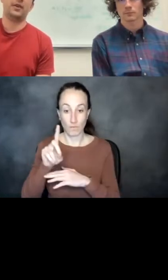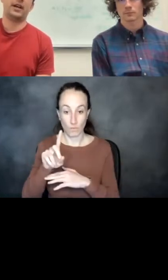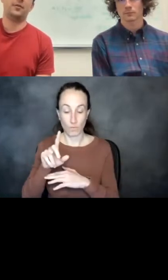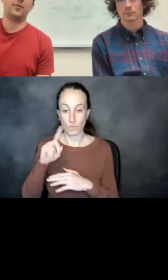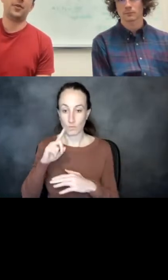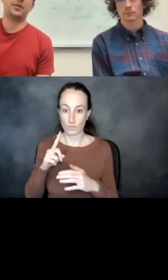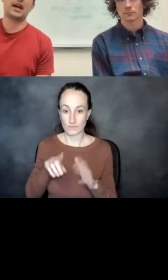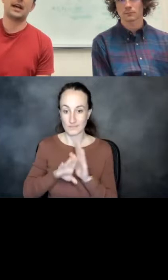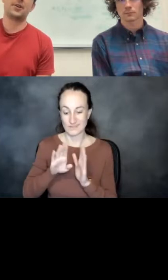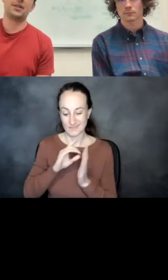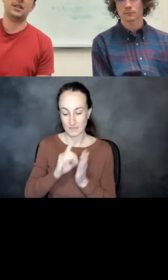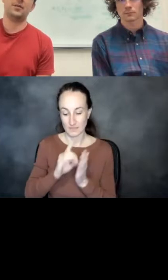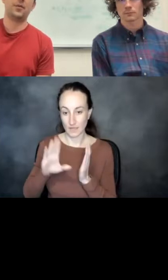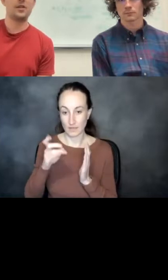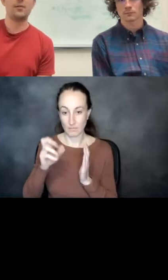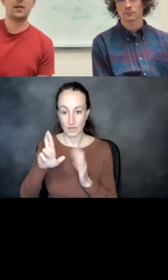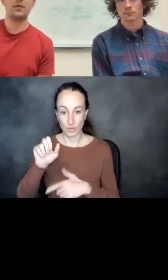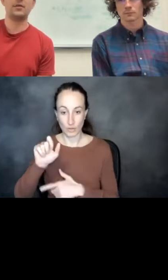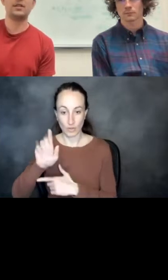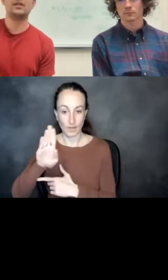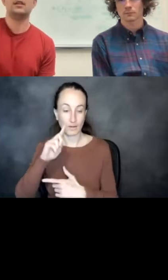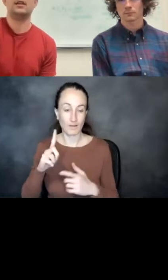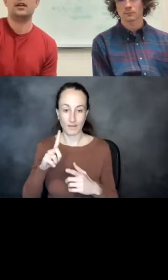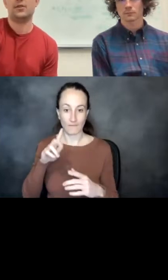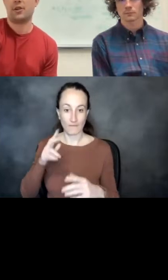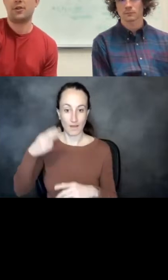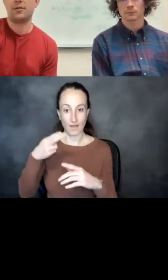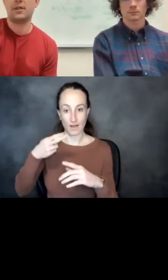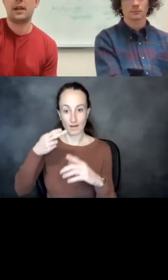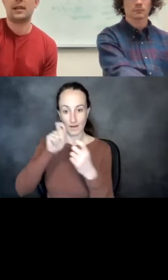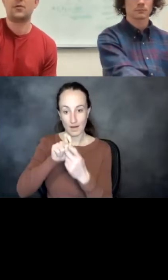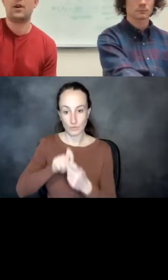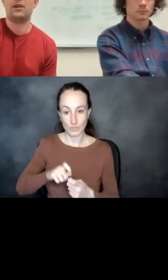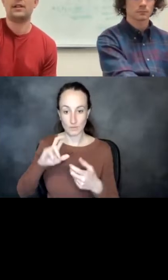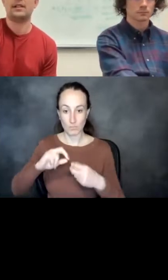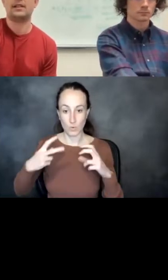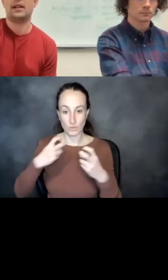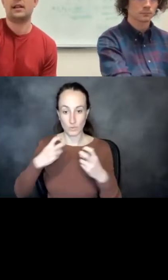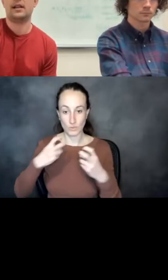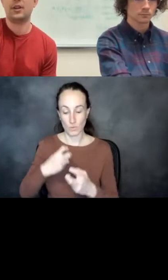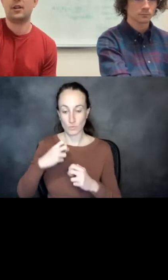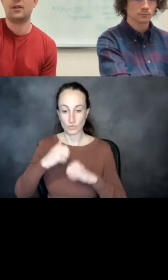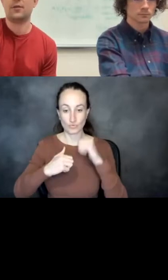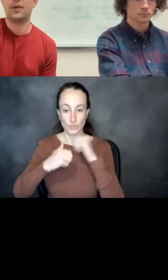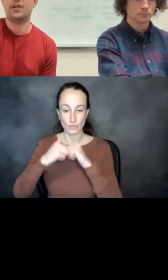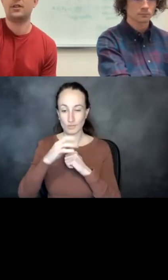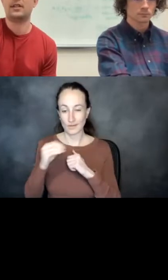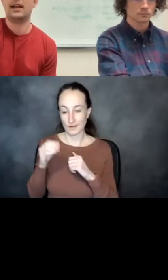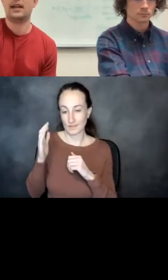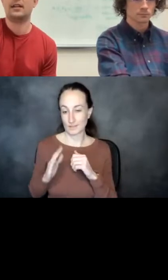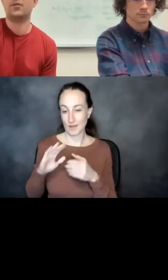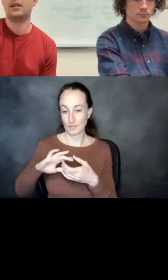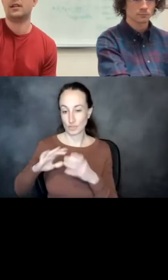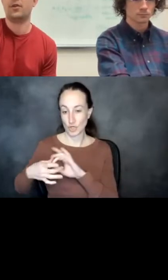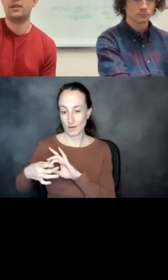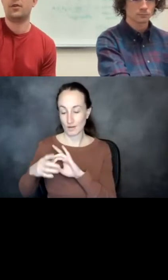produce high accuracy protein backbones structures, as well as side chain confirmations